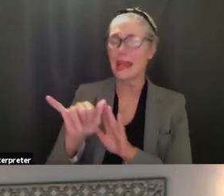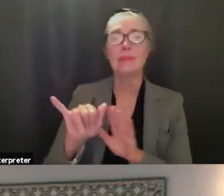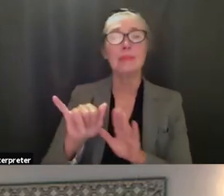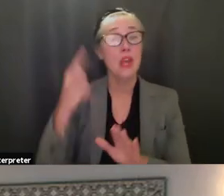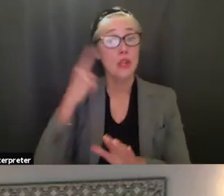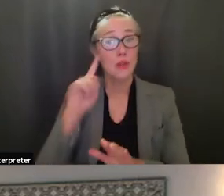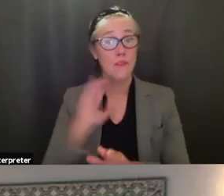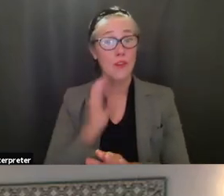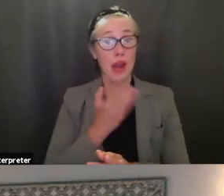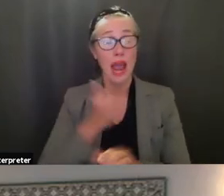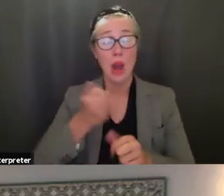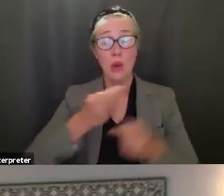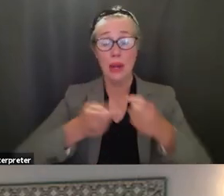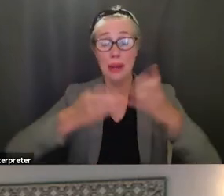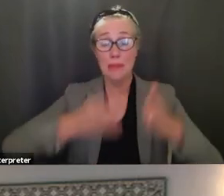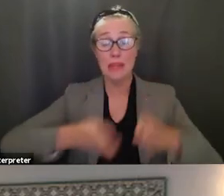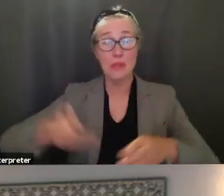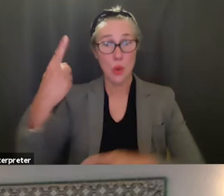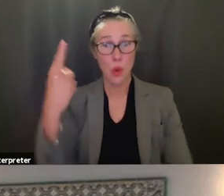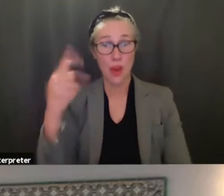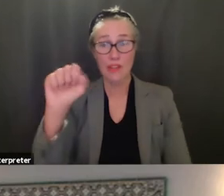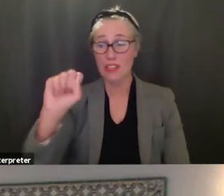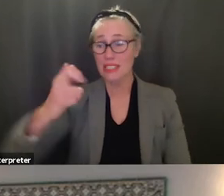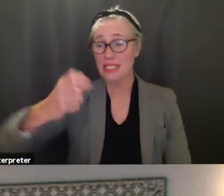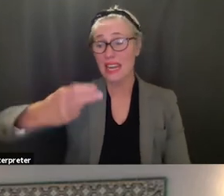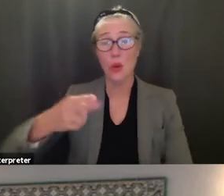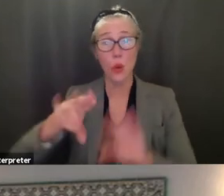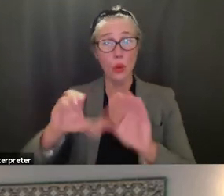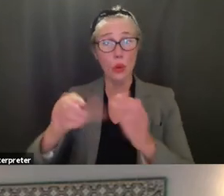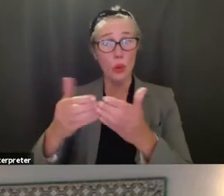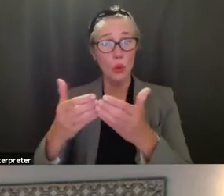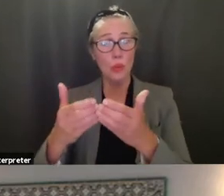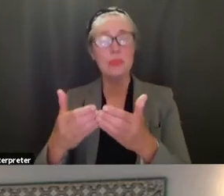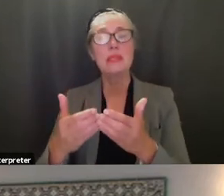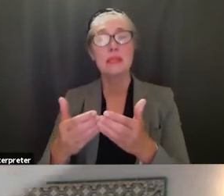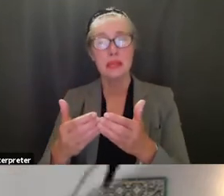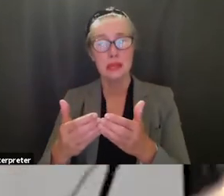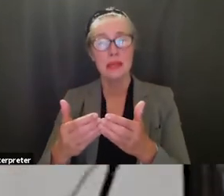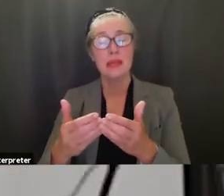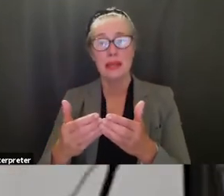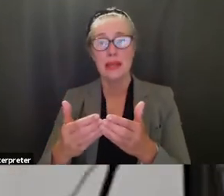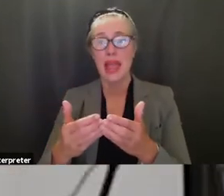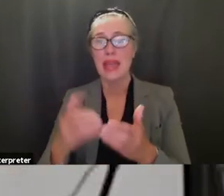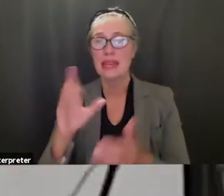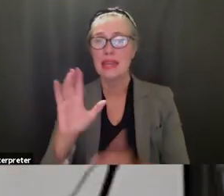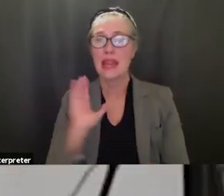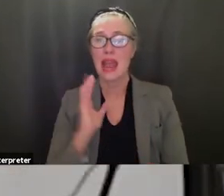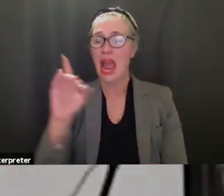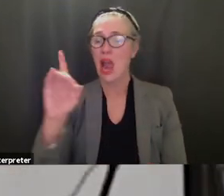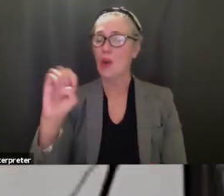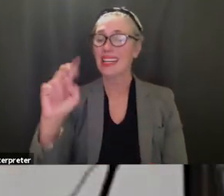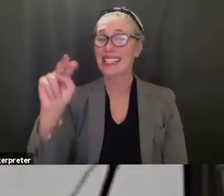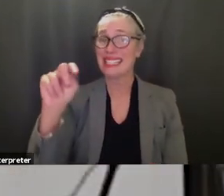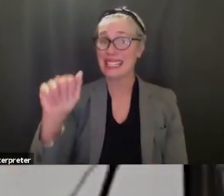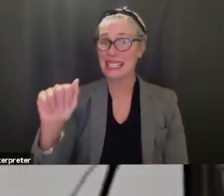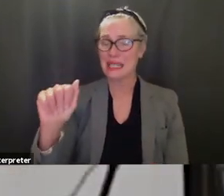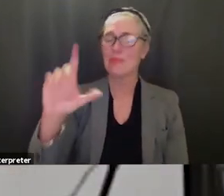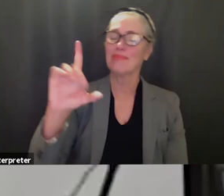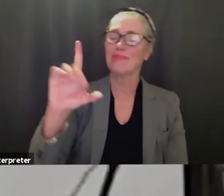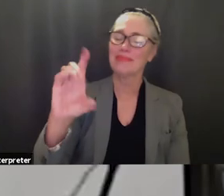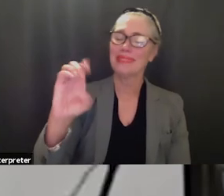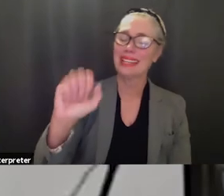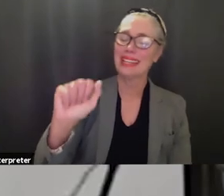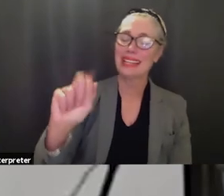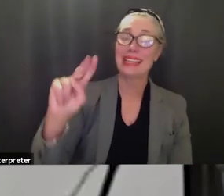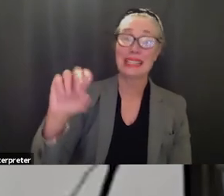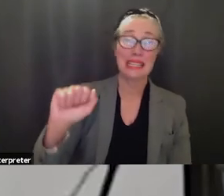our stakeholder groups were principals assistant principals and really our deans have been even the ones who weren't on the on